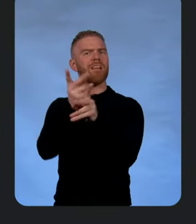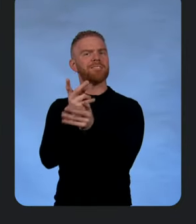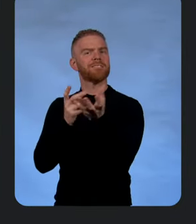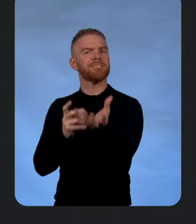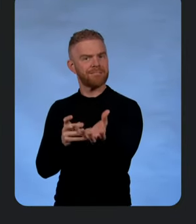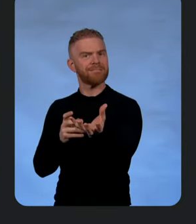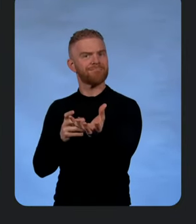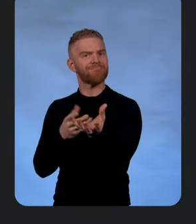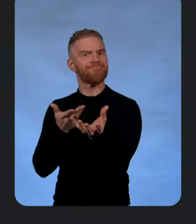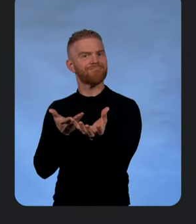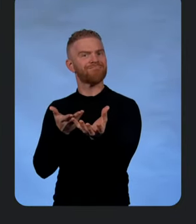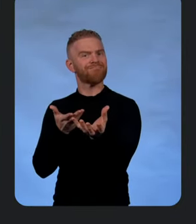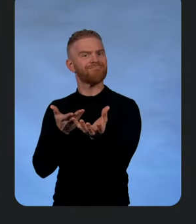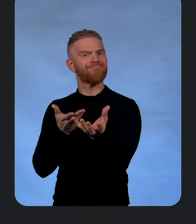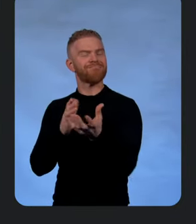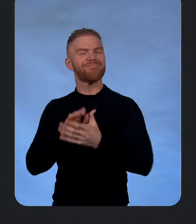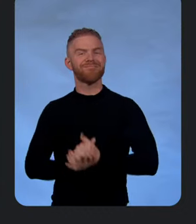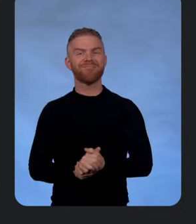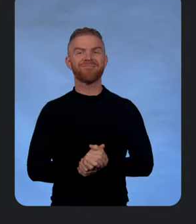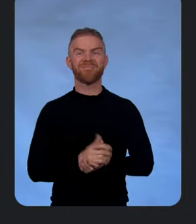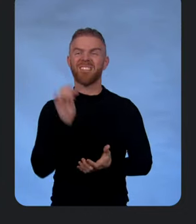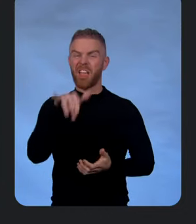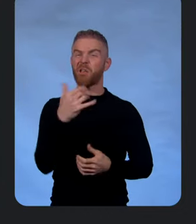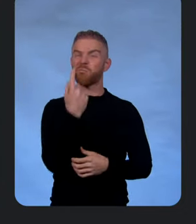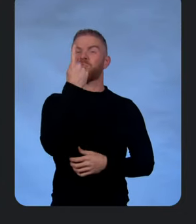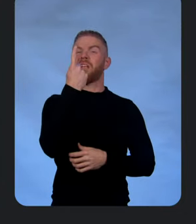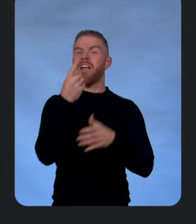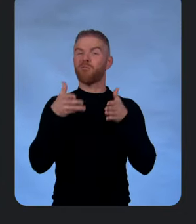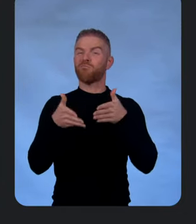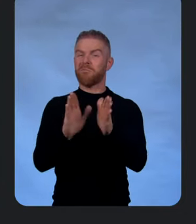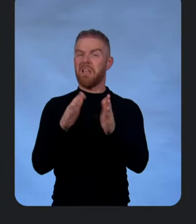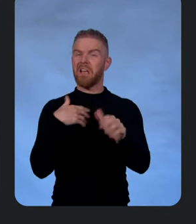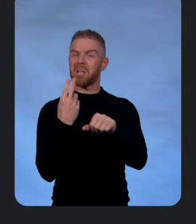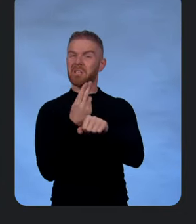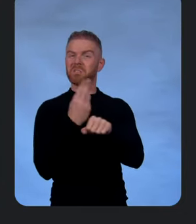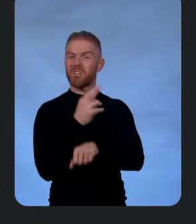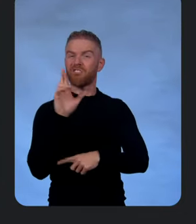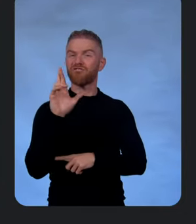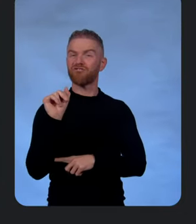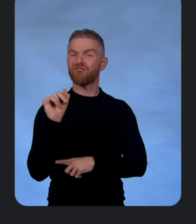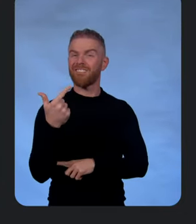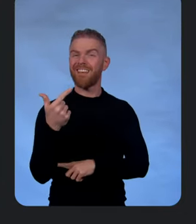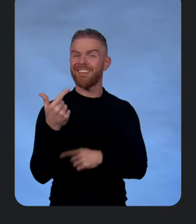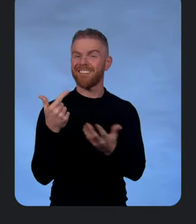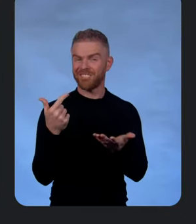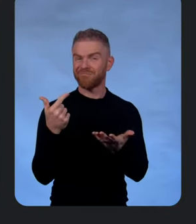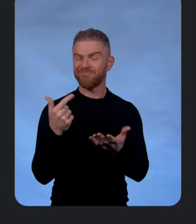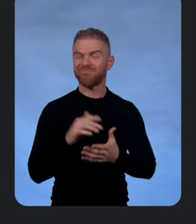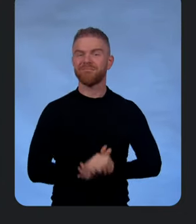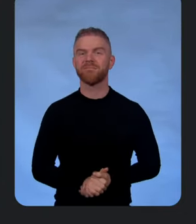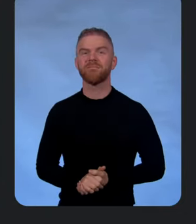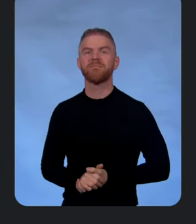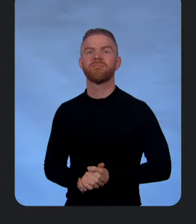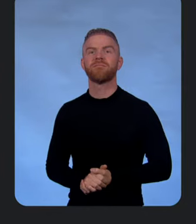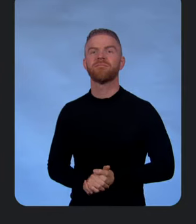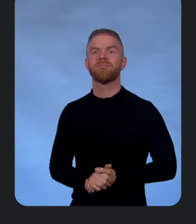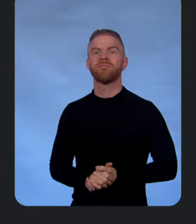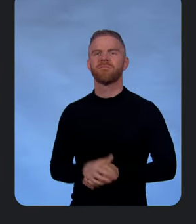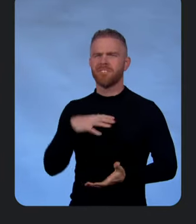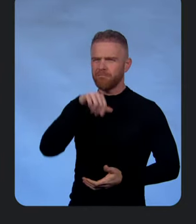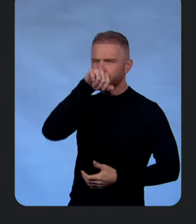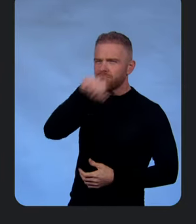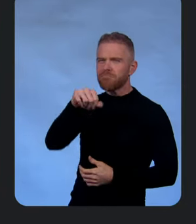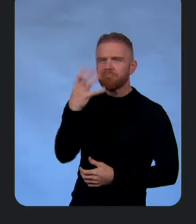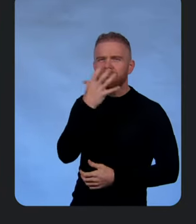returns the top three relevant products. So this is a way that we can use RAG. Yeah. Makes that room look better. I love how